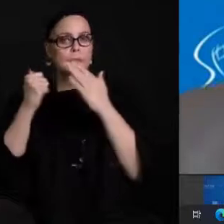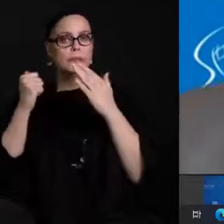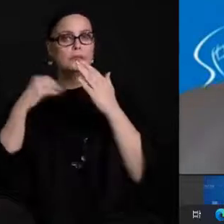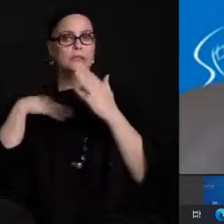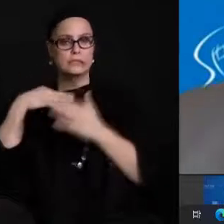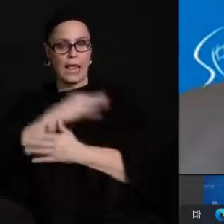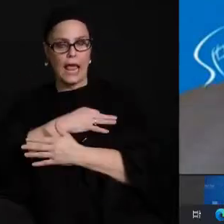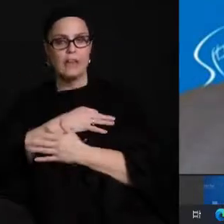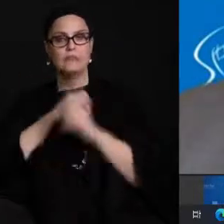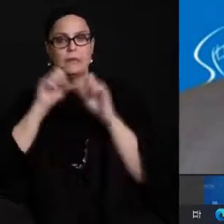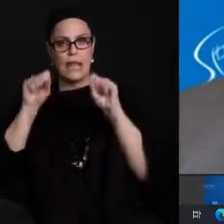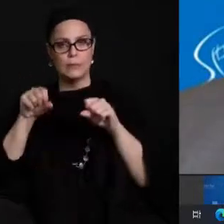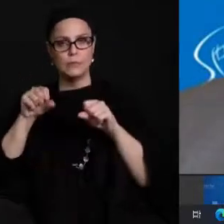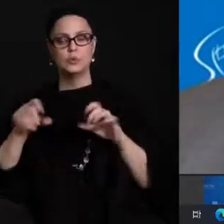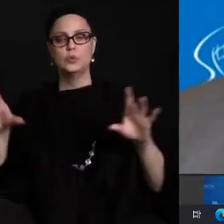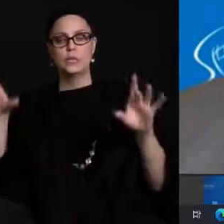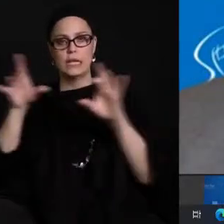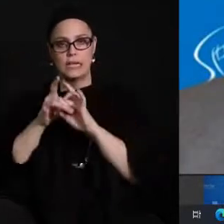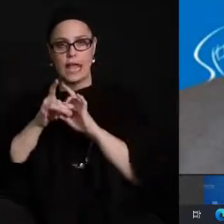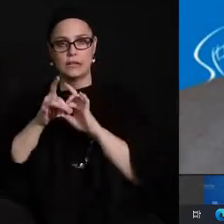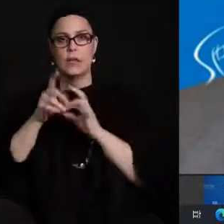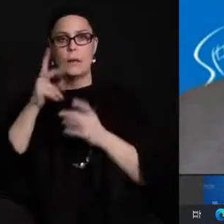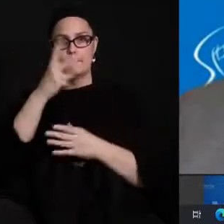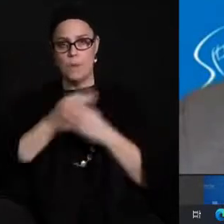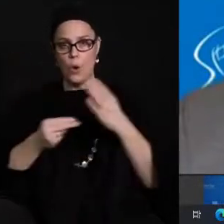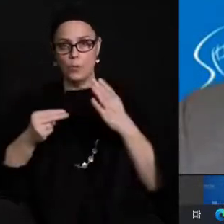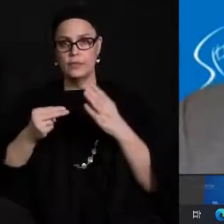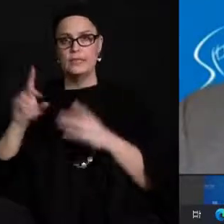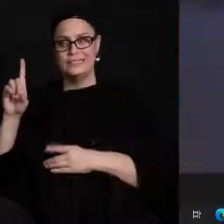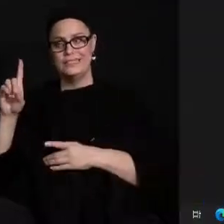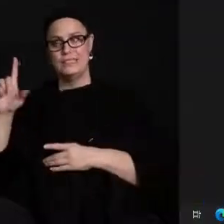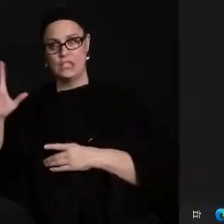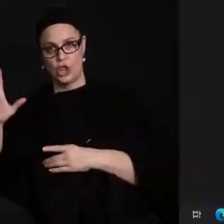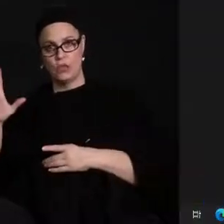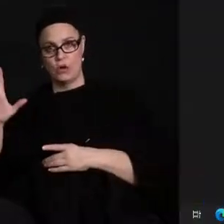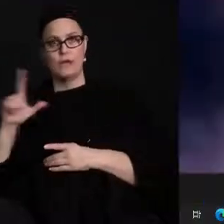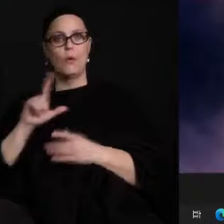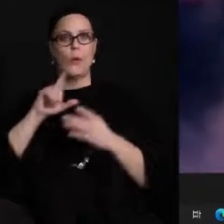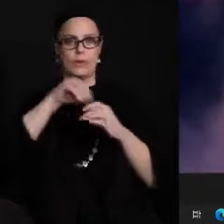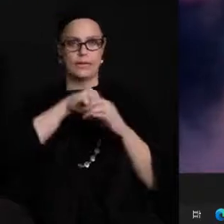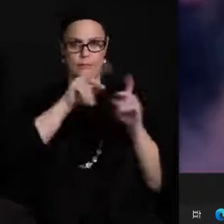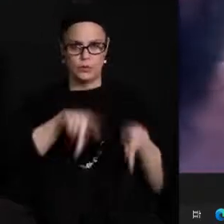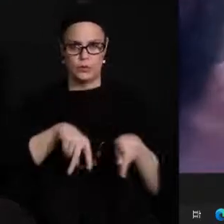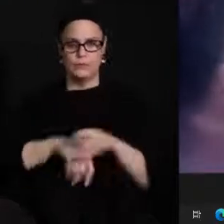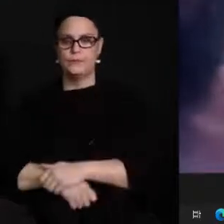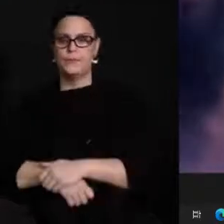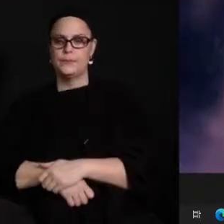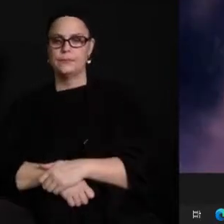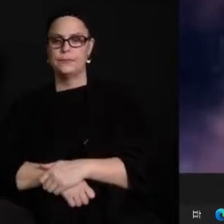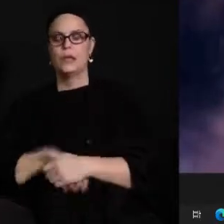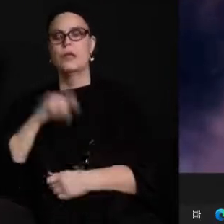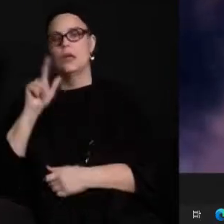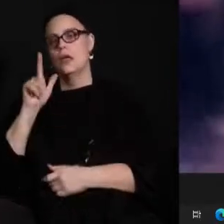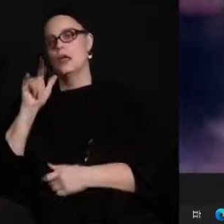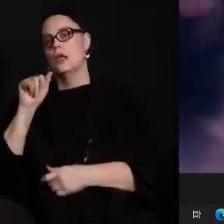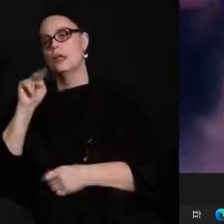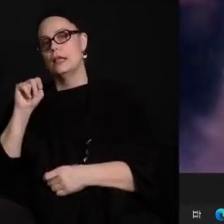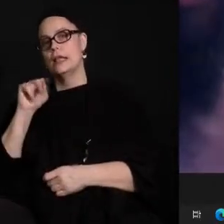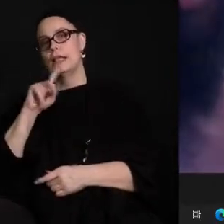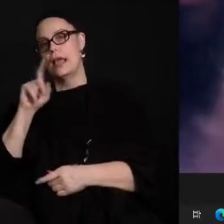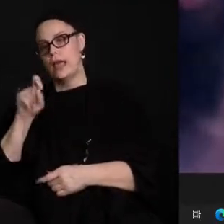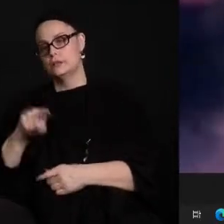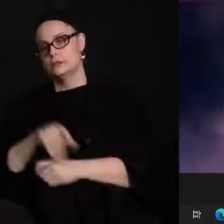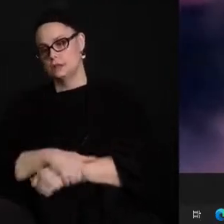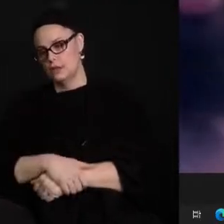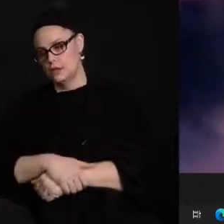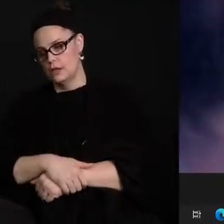digital work all right thank you so we have time for one more question here this question is from a lynn duma will the grading